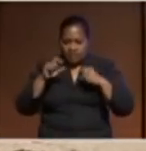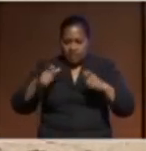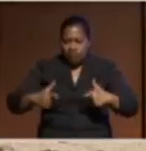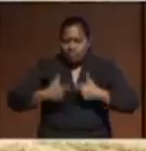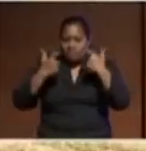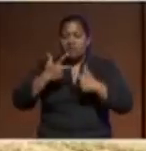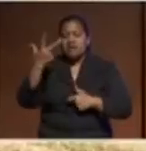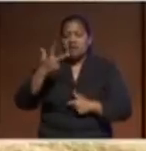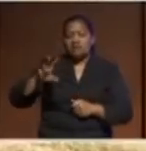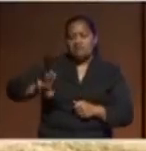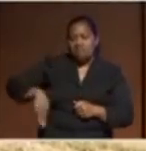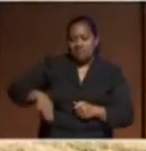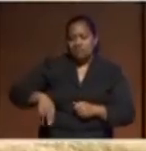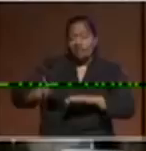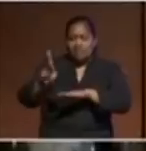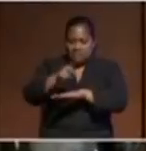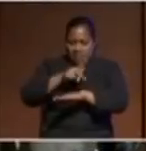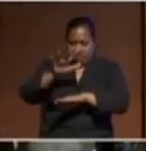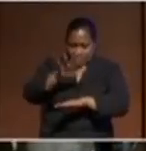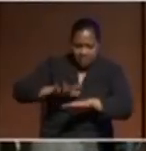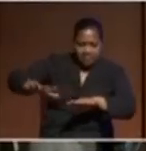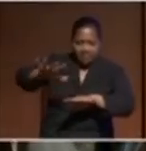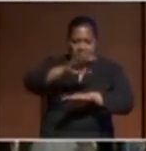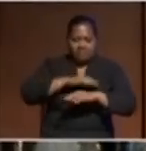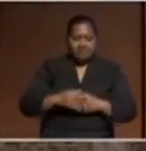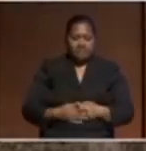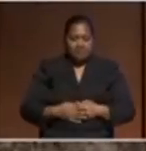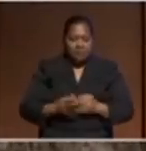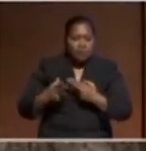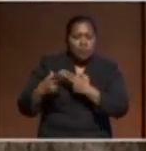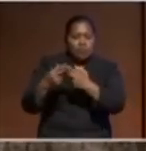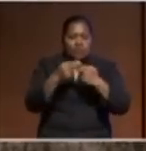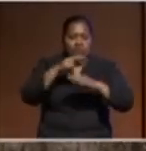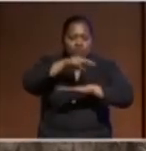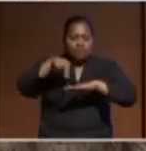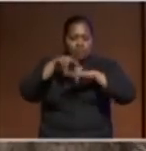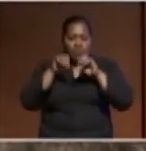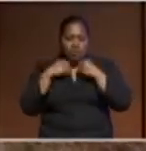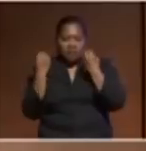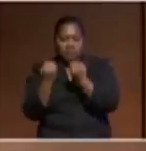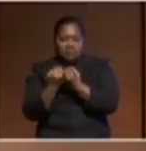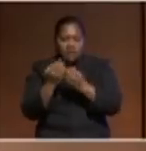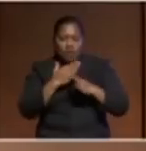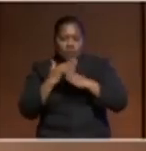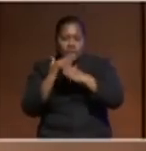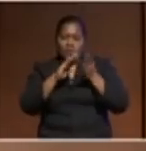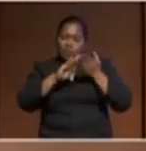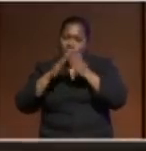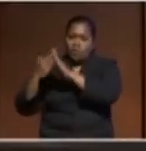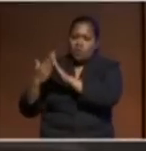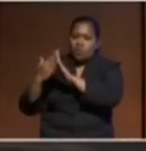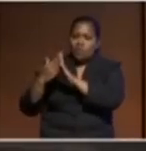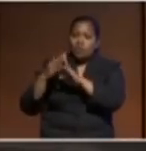pacific islands forum alongside the council of regional organizations have worked with communities to develop the 2050